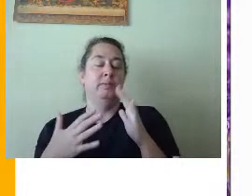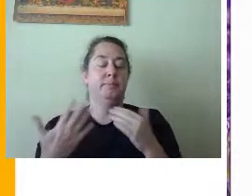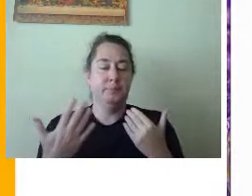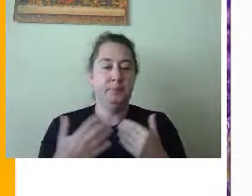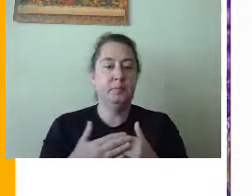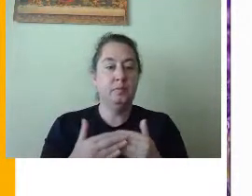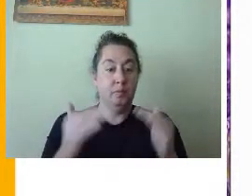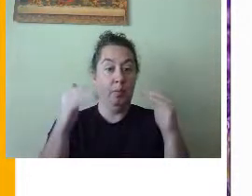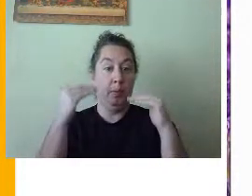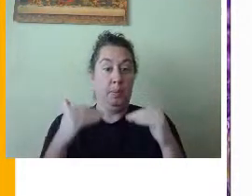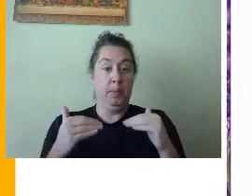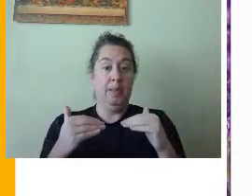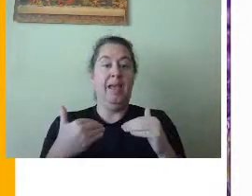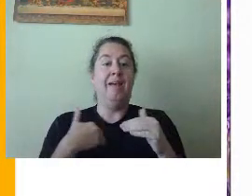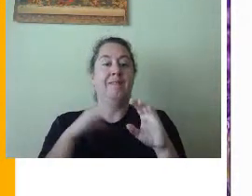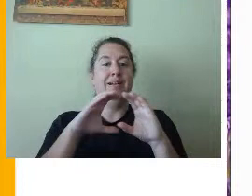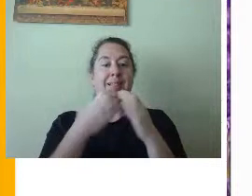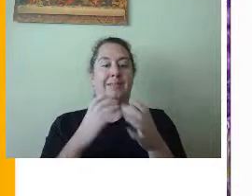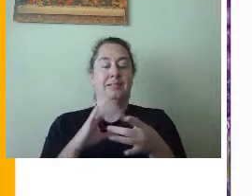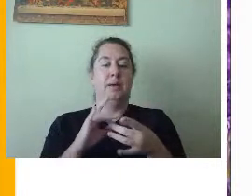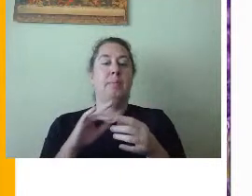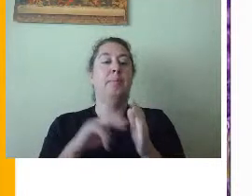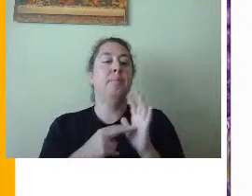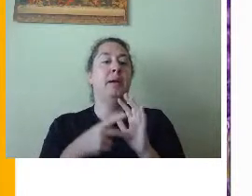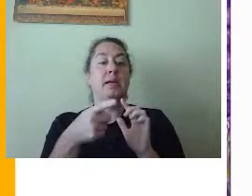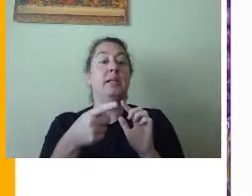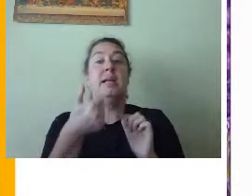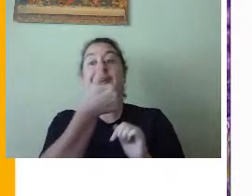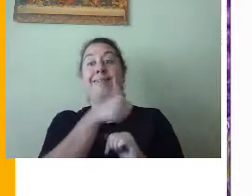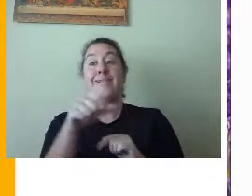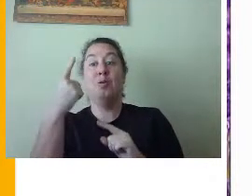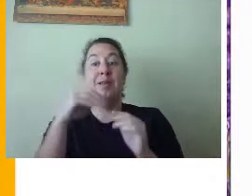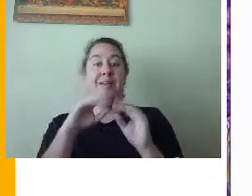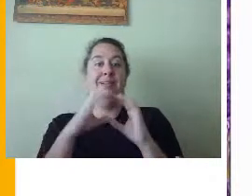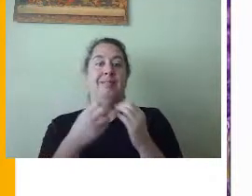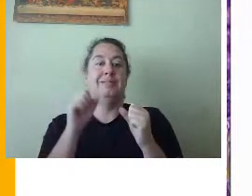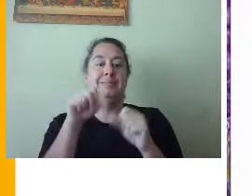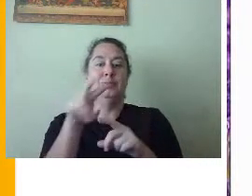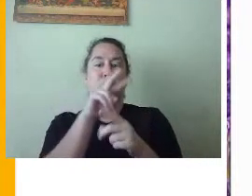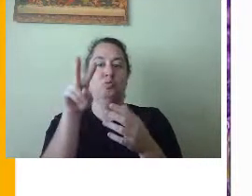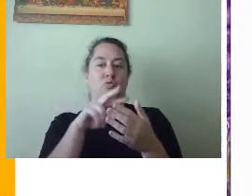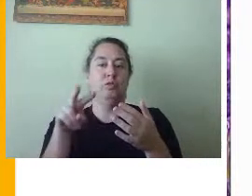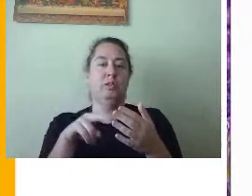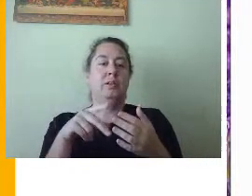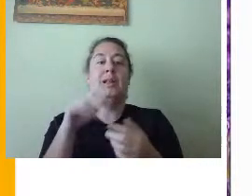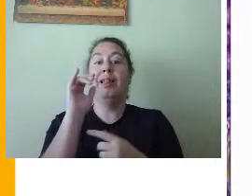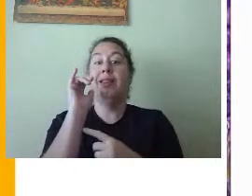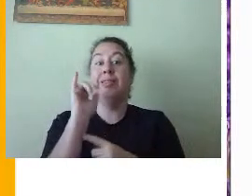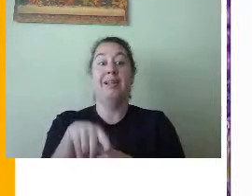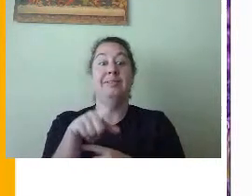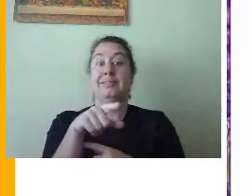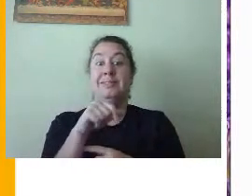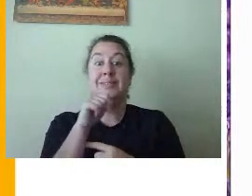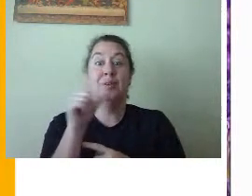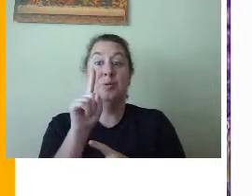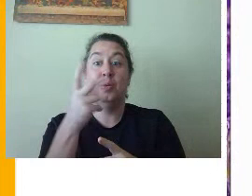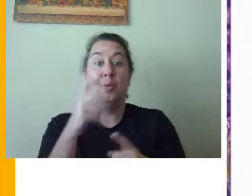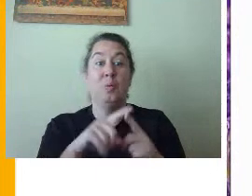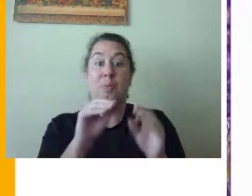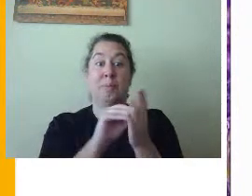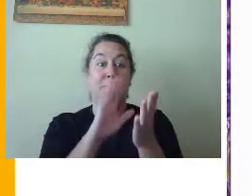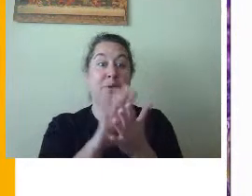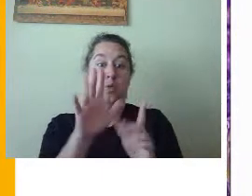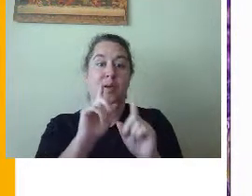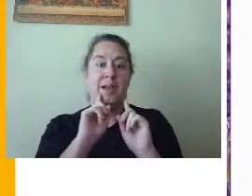Underneath, we have class comments. Anything there can be seen by the entire class. That is not where we want to put our answer.